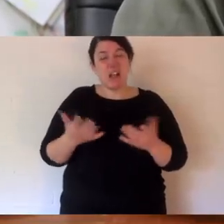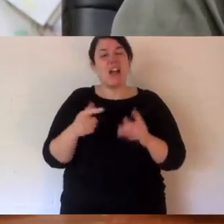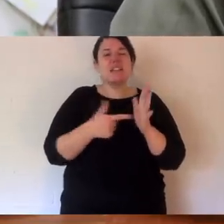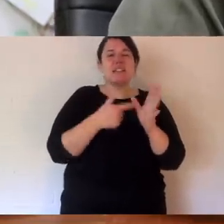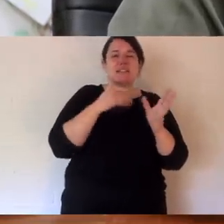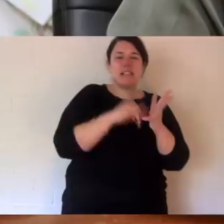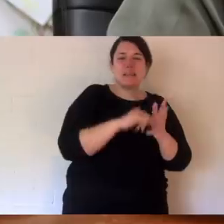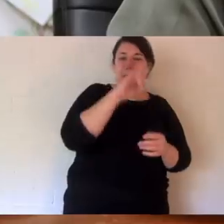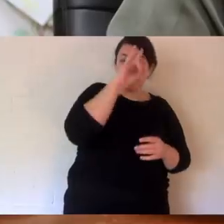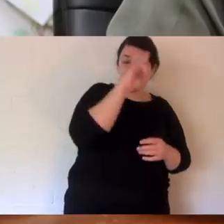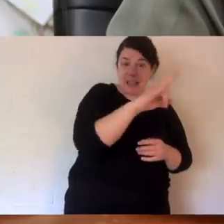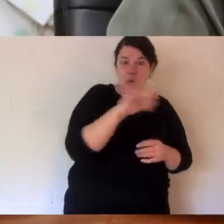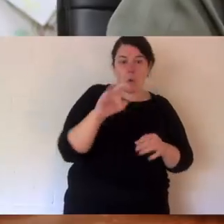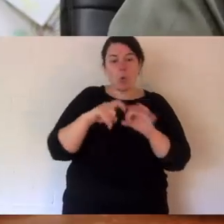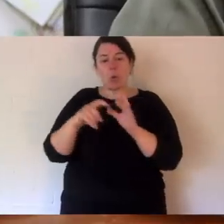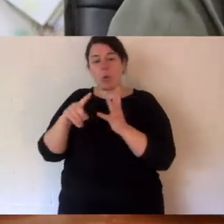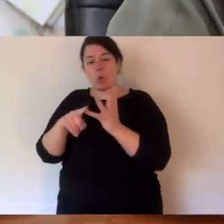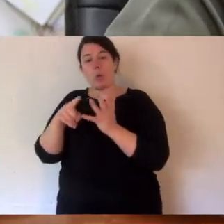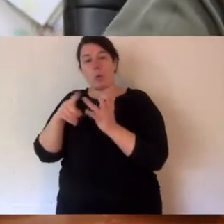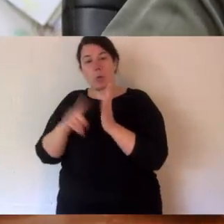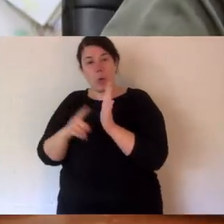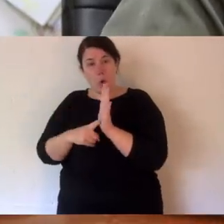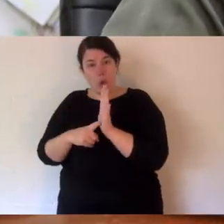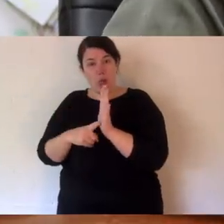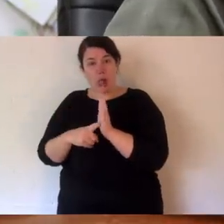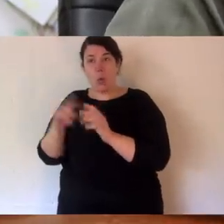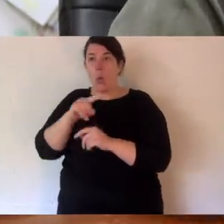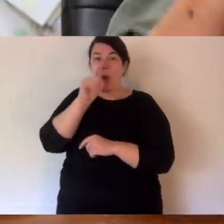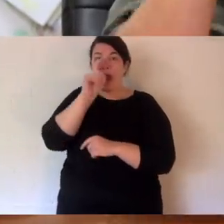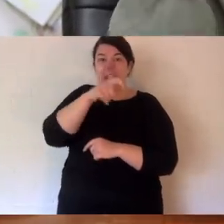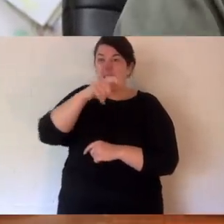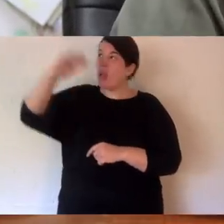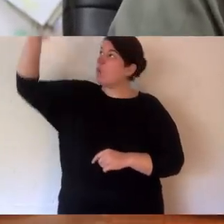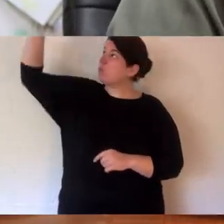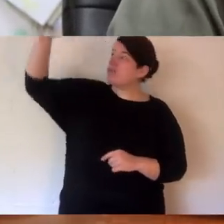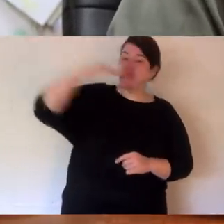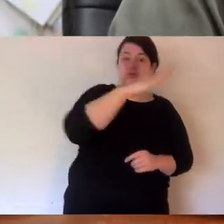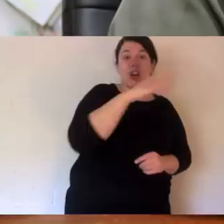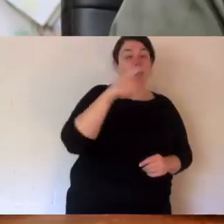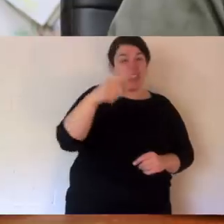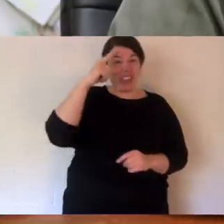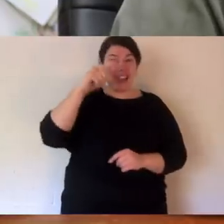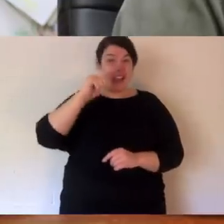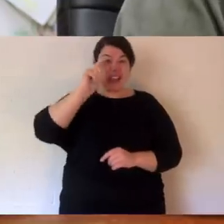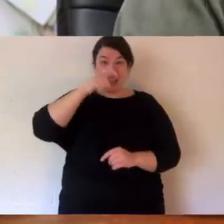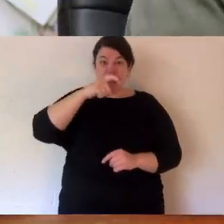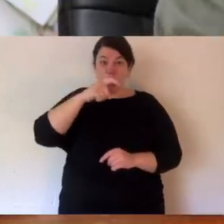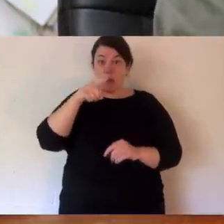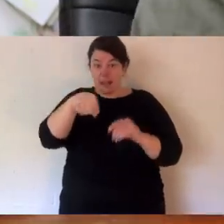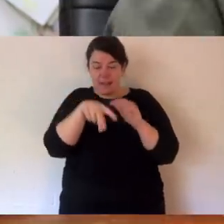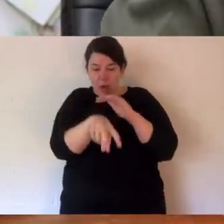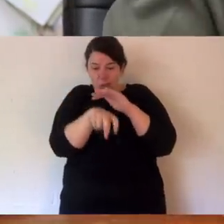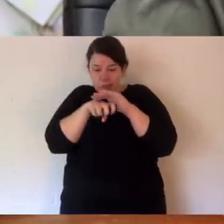are like Tasmanian devils or quolls, which are another carnivorous marsupial, maybe eagles. And you imagine for an eagle,